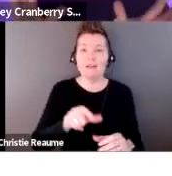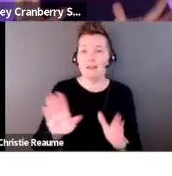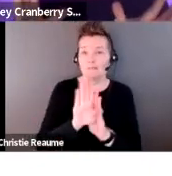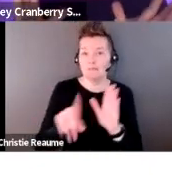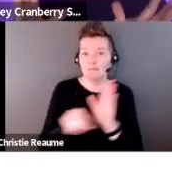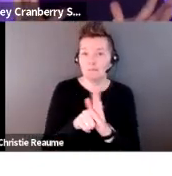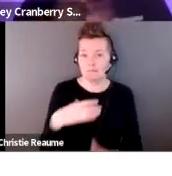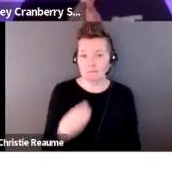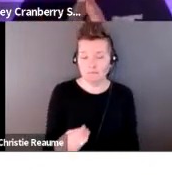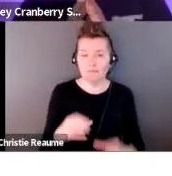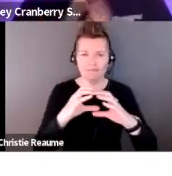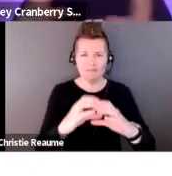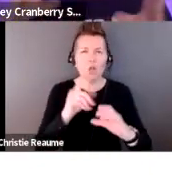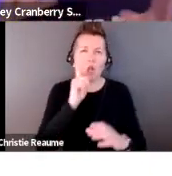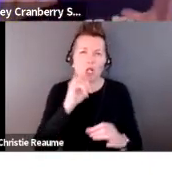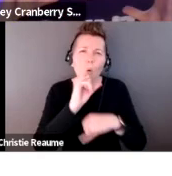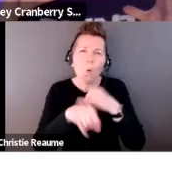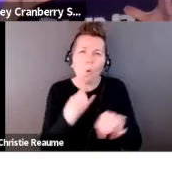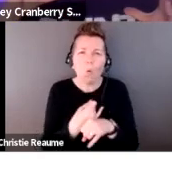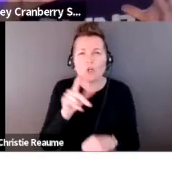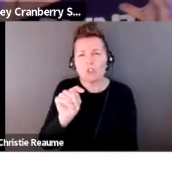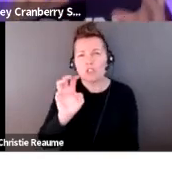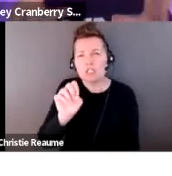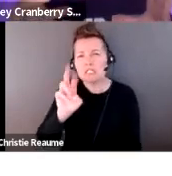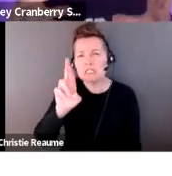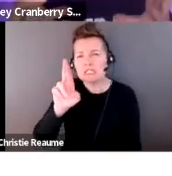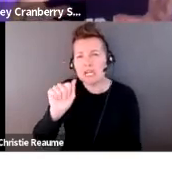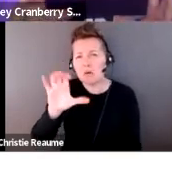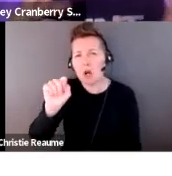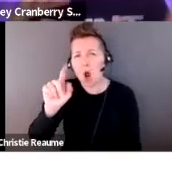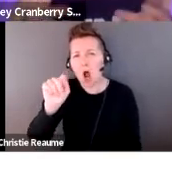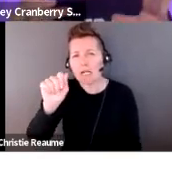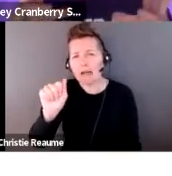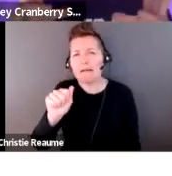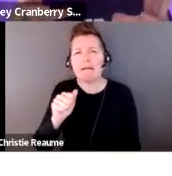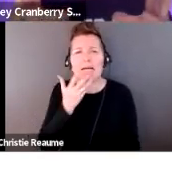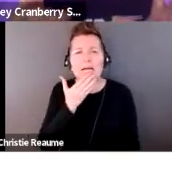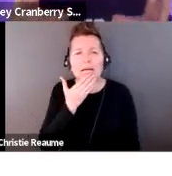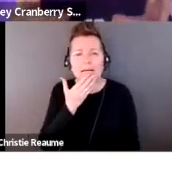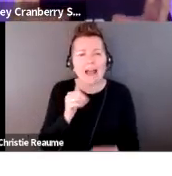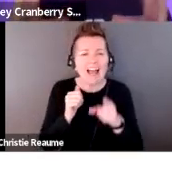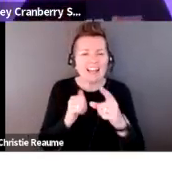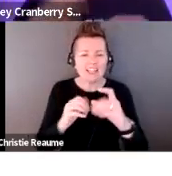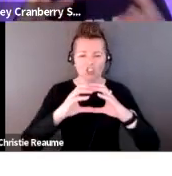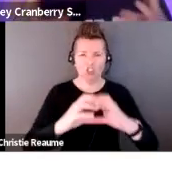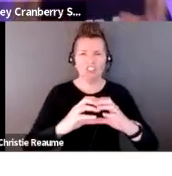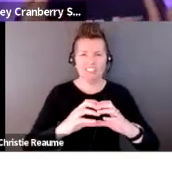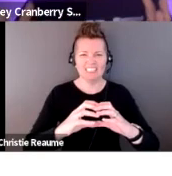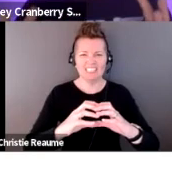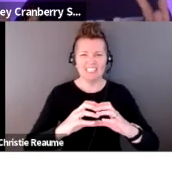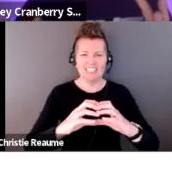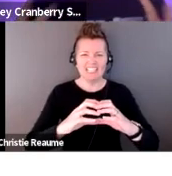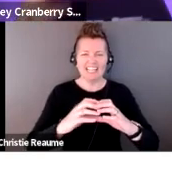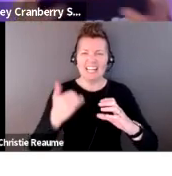orangey color. It is a kind of like a chunky circular sphere that has a lot of